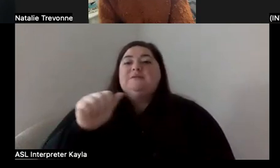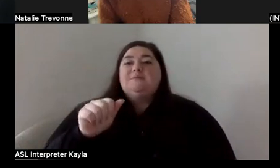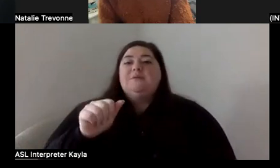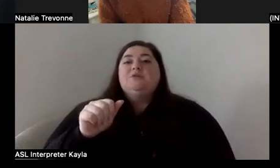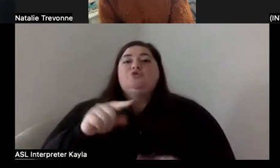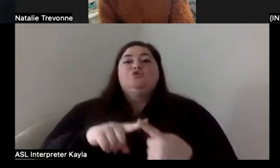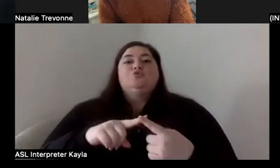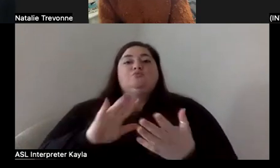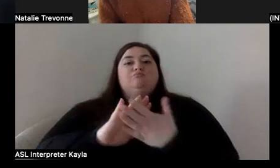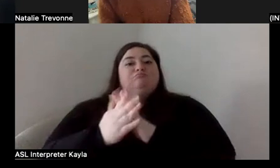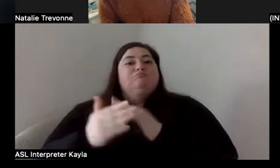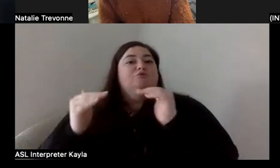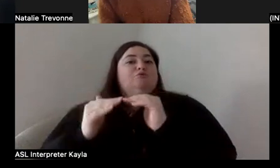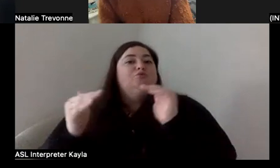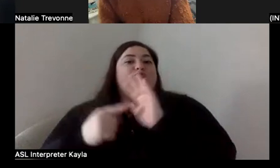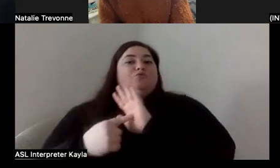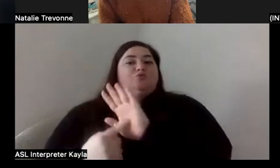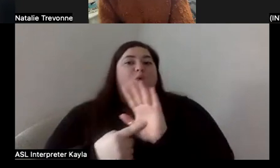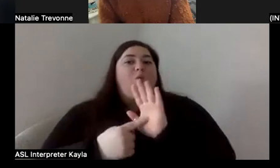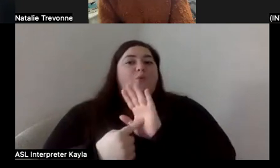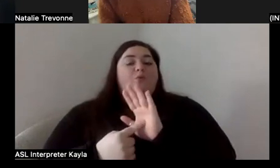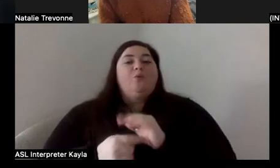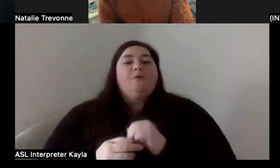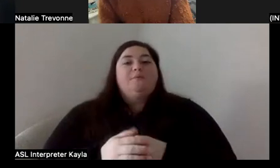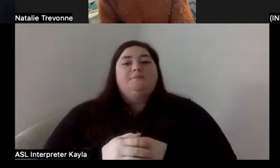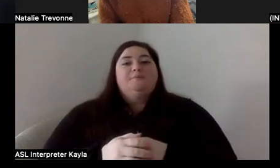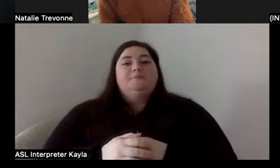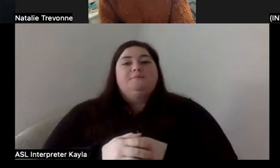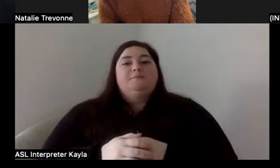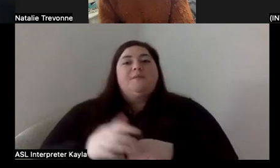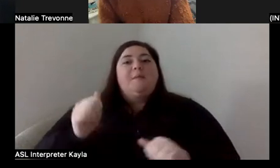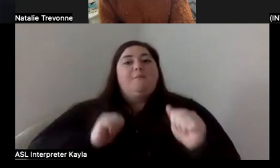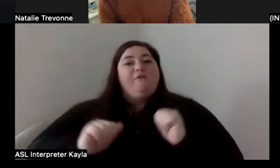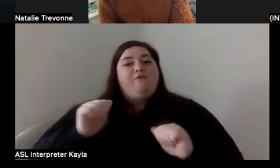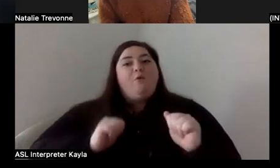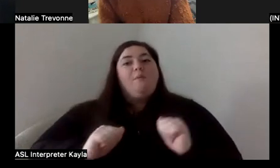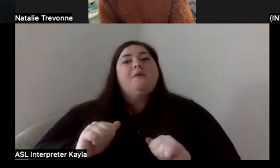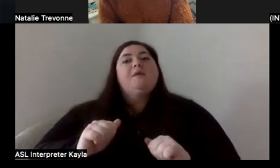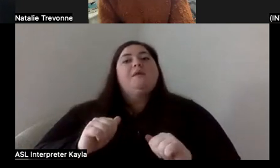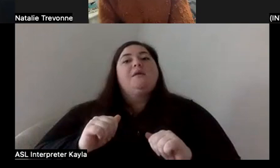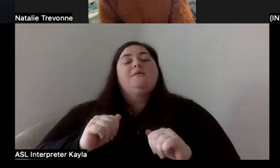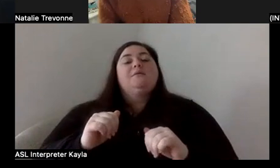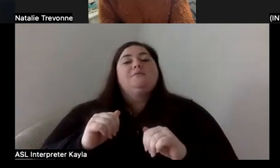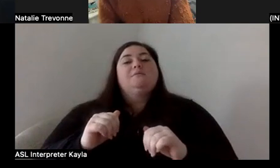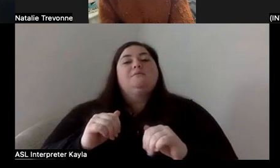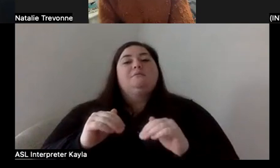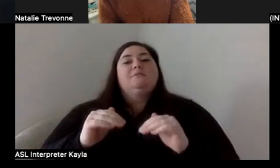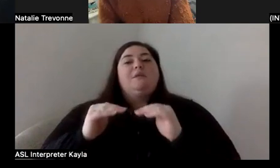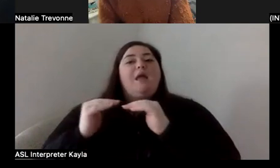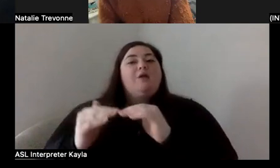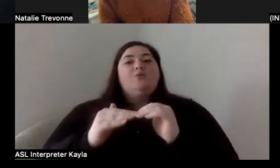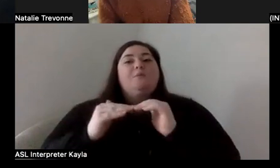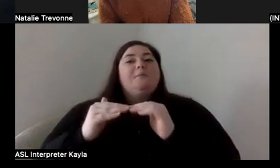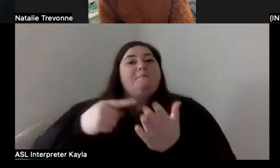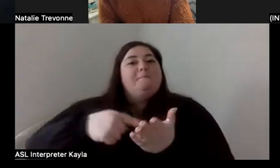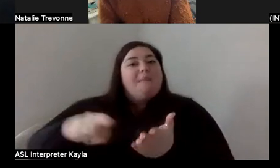equally showcased and performing and equitably paid